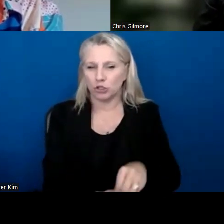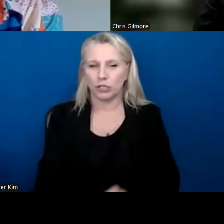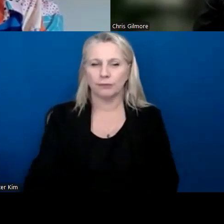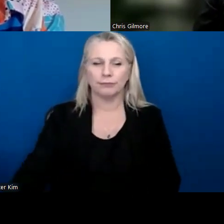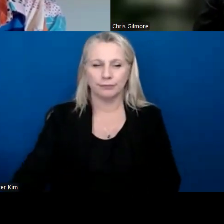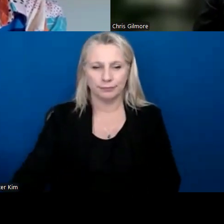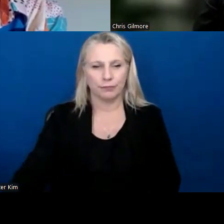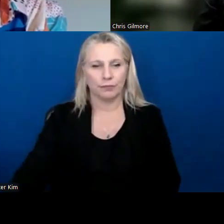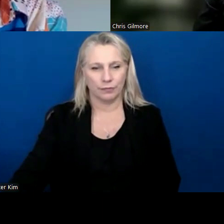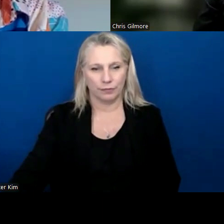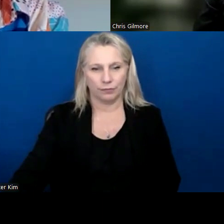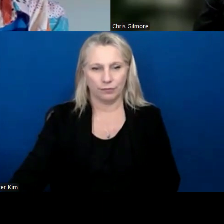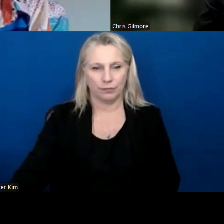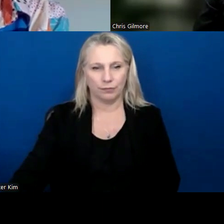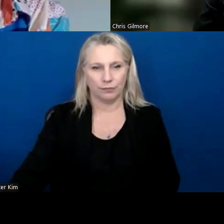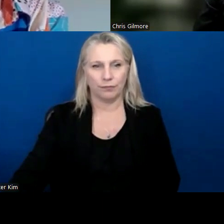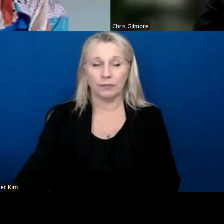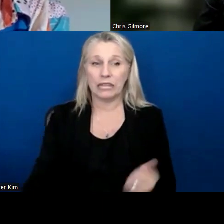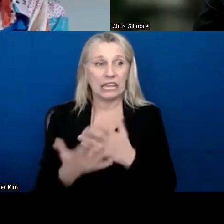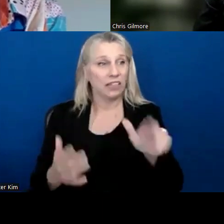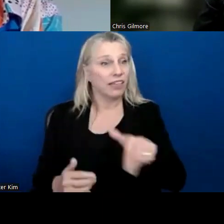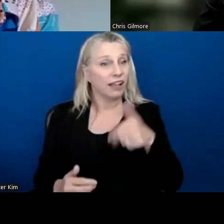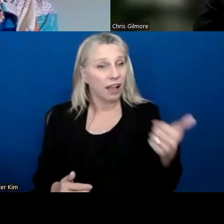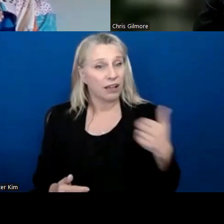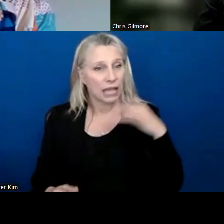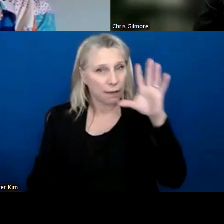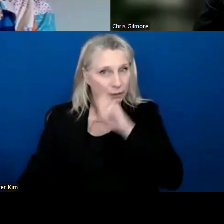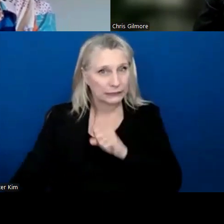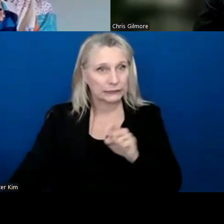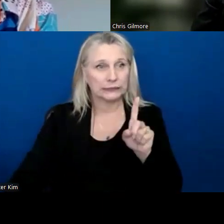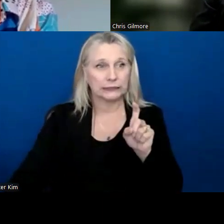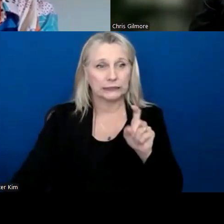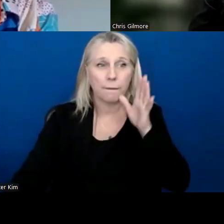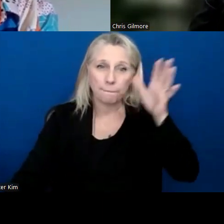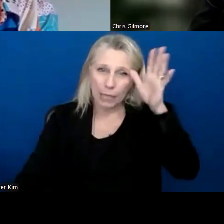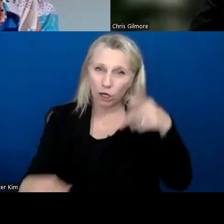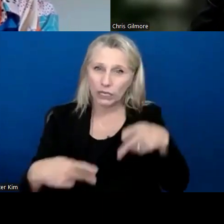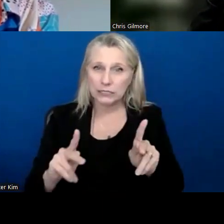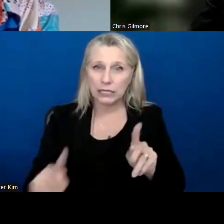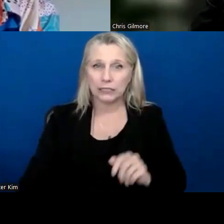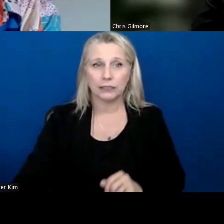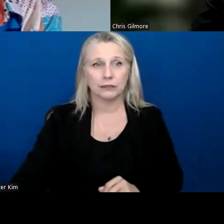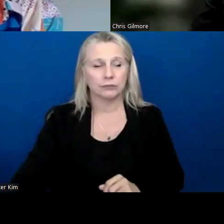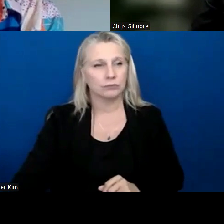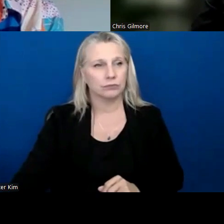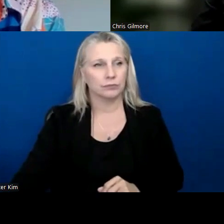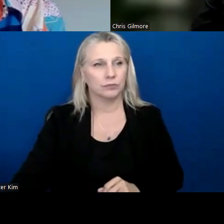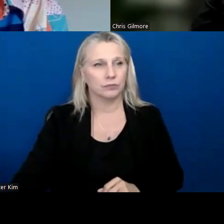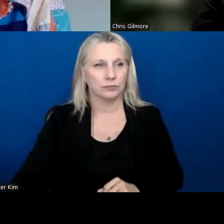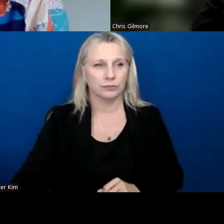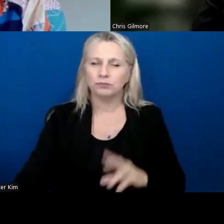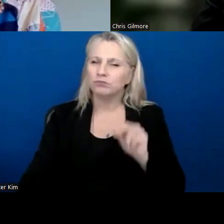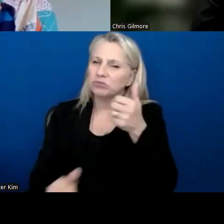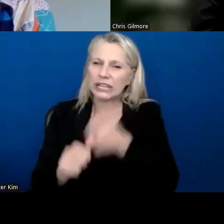Um, anything else I missed there, Chris, on, on parent consent? No. And each school is slightly different on